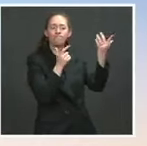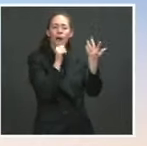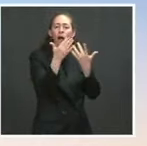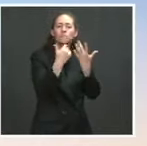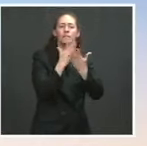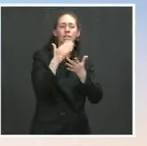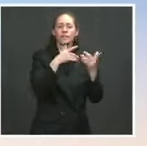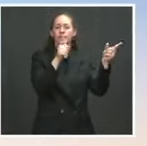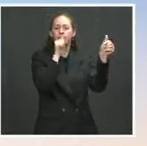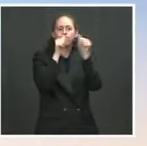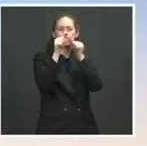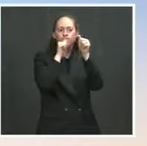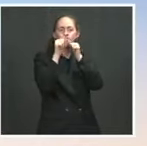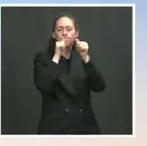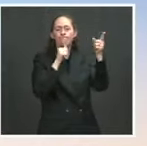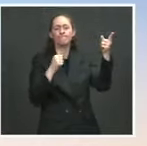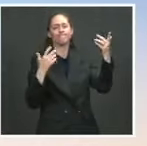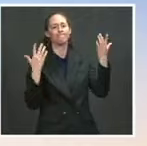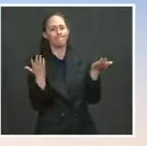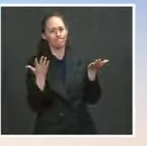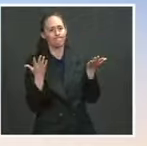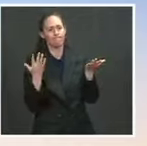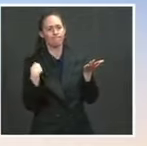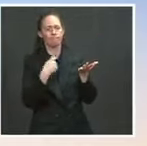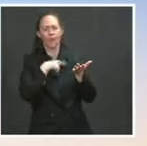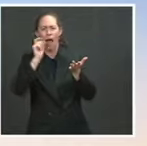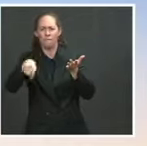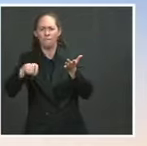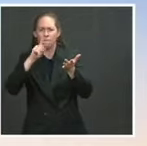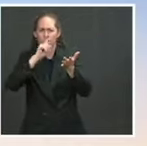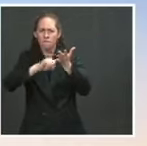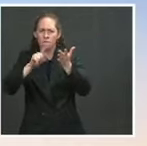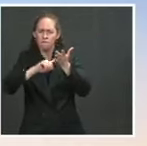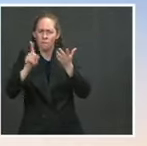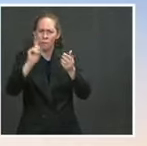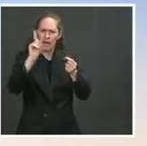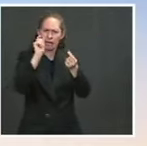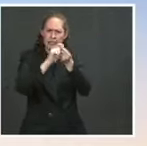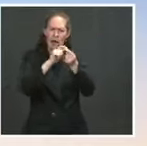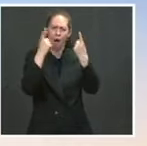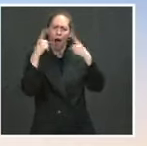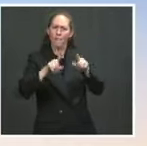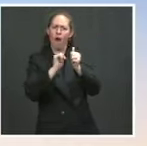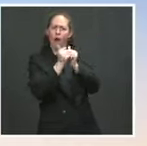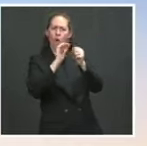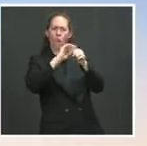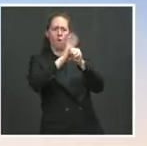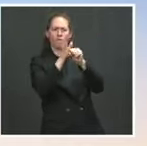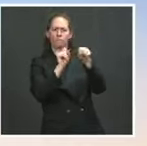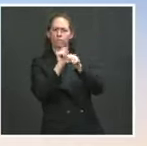conclusion to the origins and provide information that we, Republicans, Democrats, everyone in this country would love to have access to.